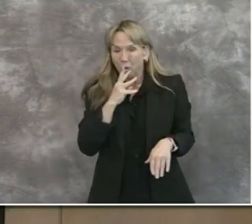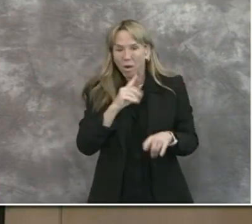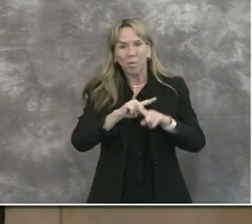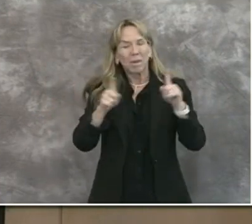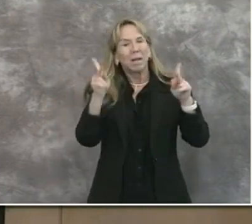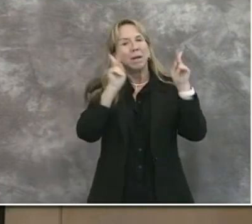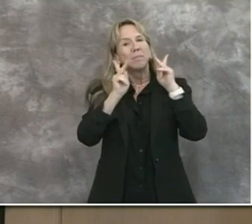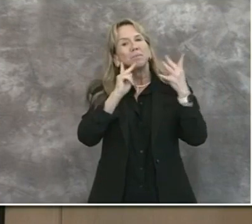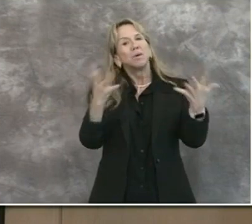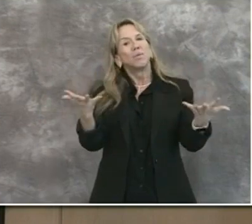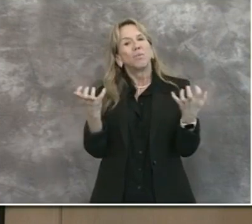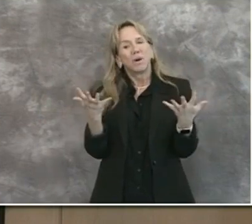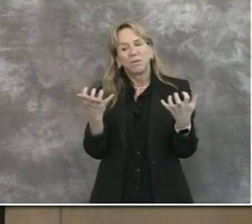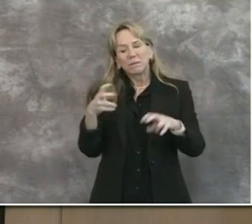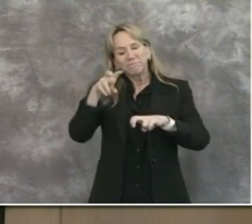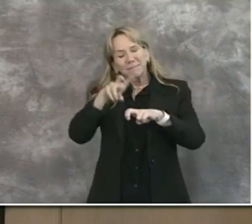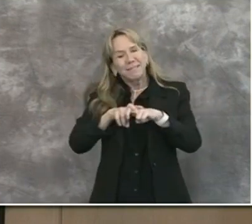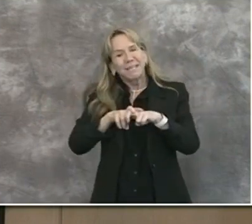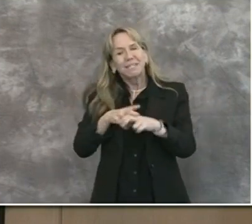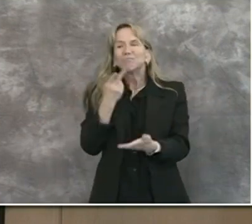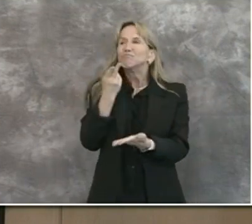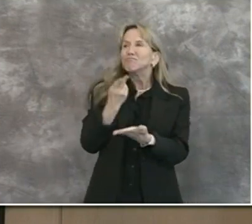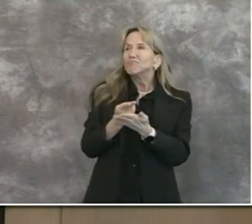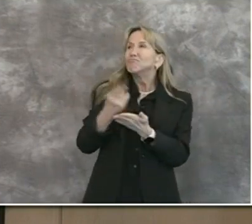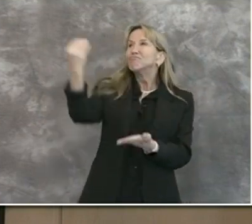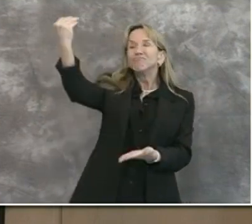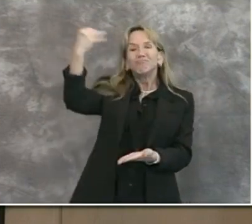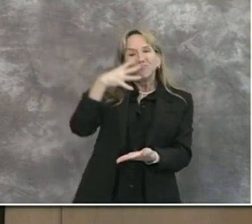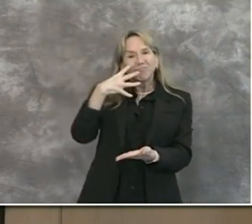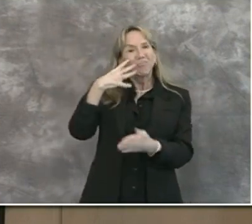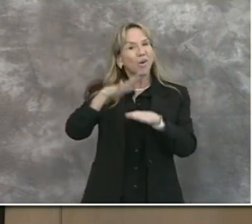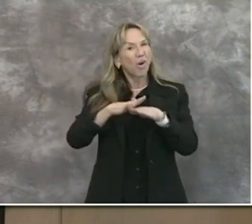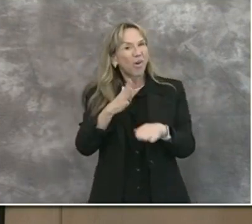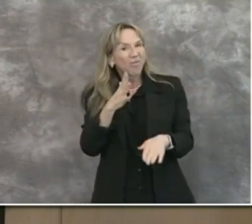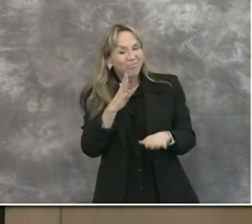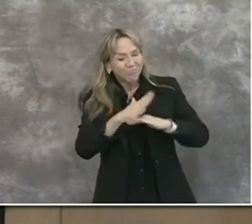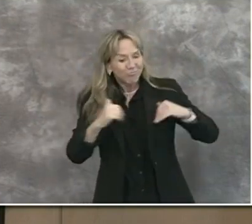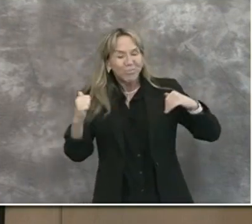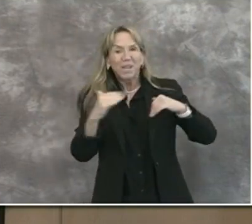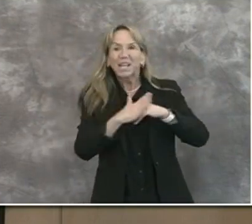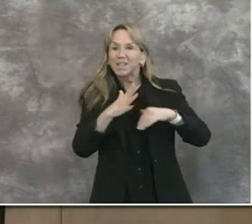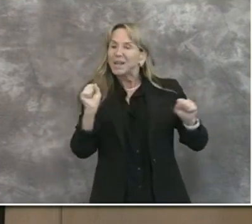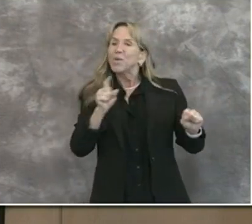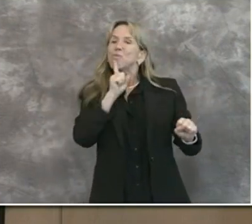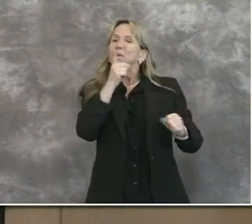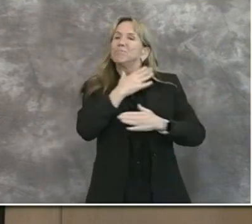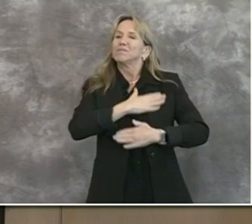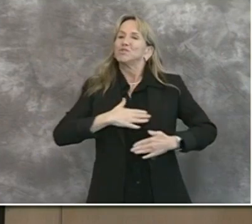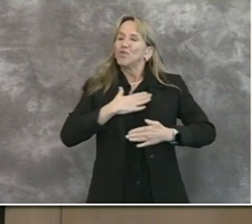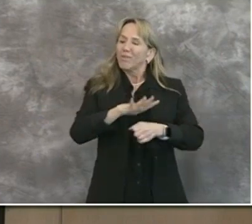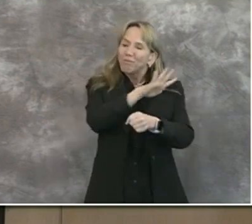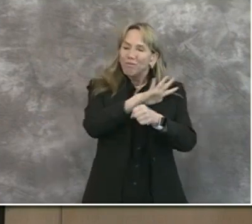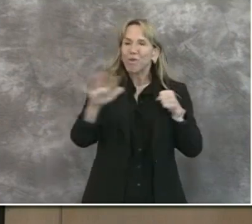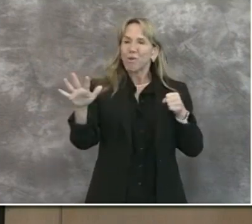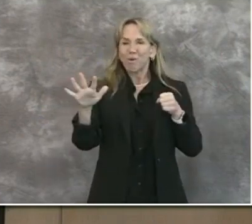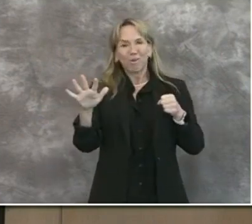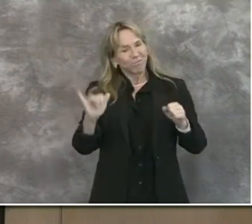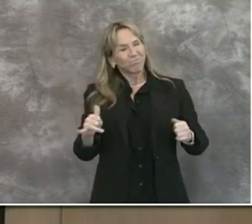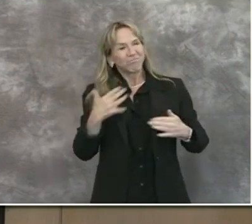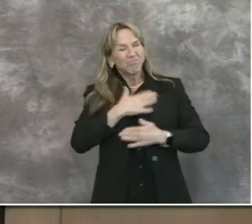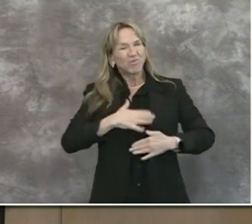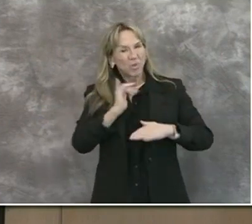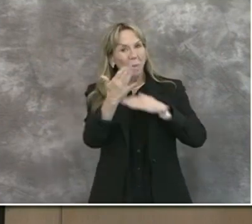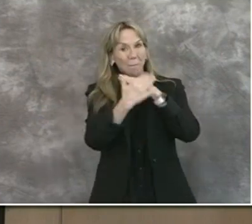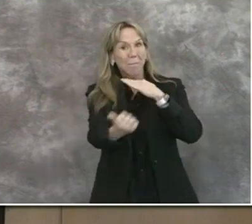have been anxious to sit and relax and sunbathe on the sand so that they can truly enjoy their day at the beach.